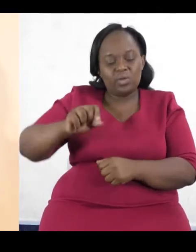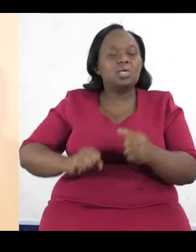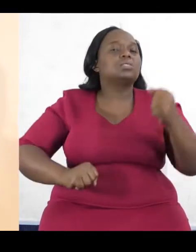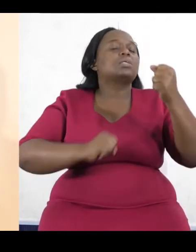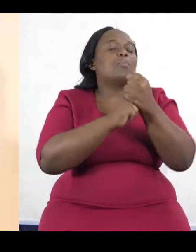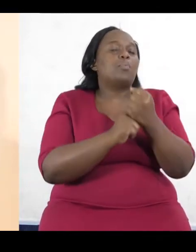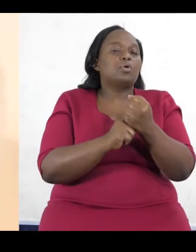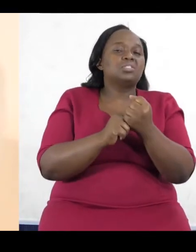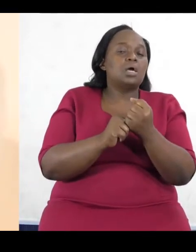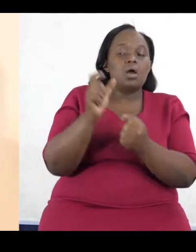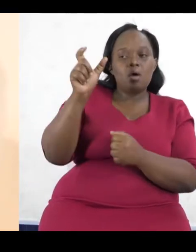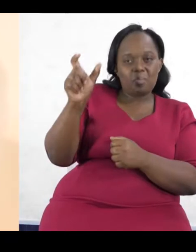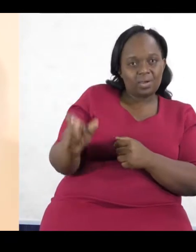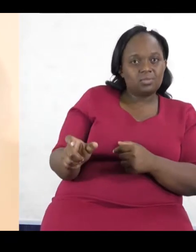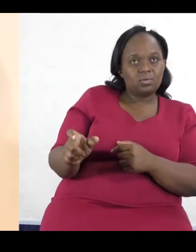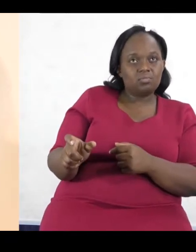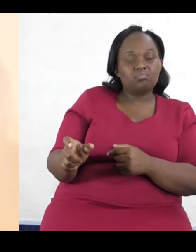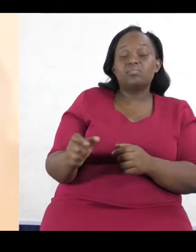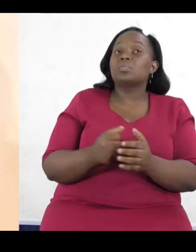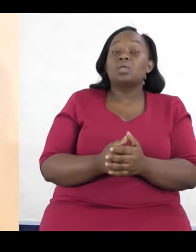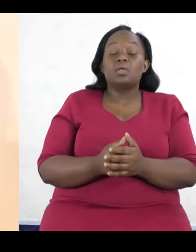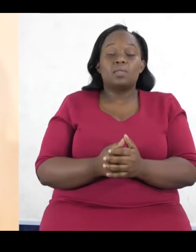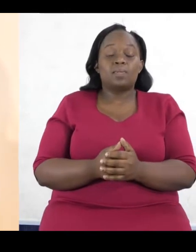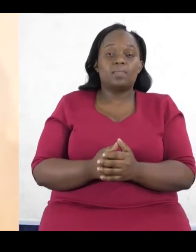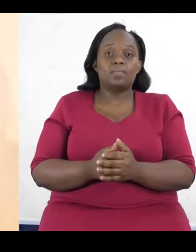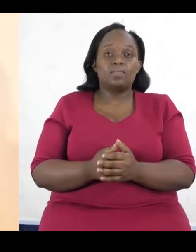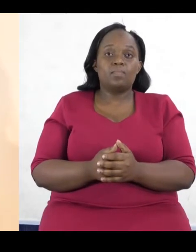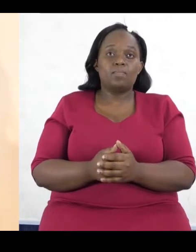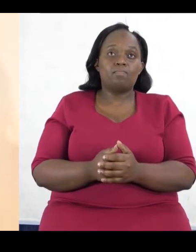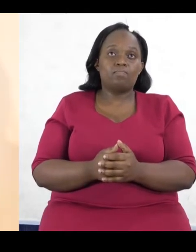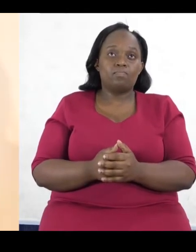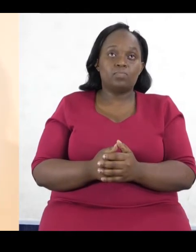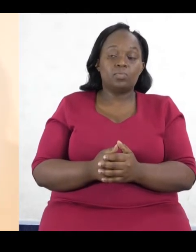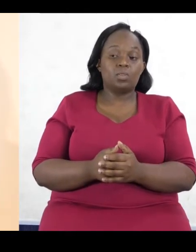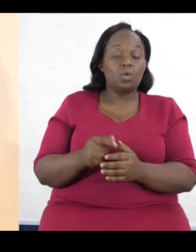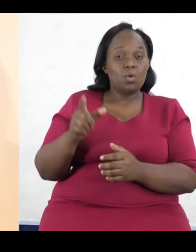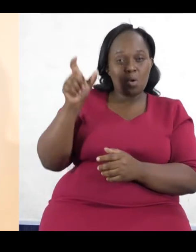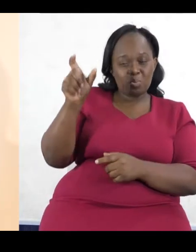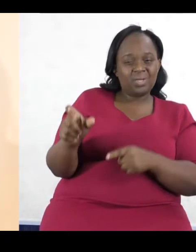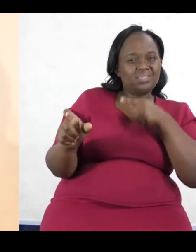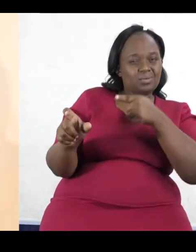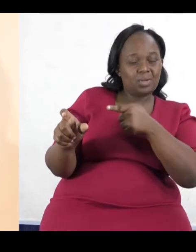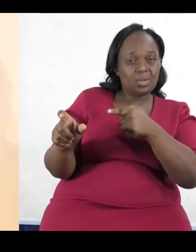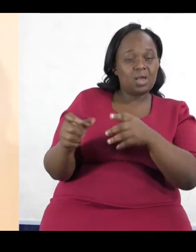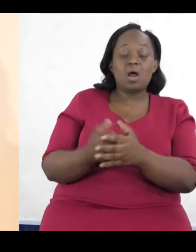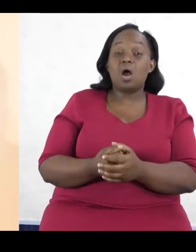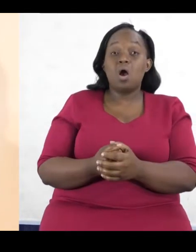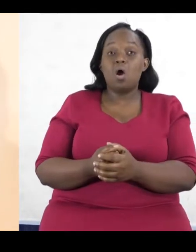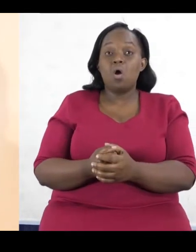years. When you support a particular candidate, the candidate is the one who is going to